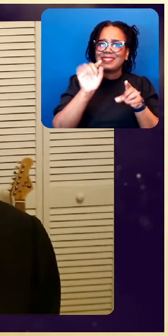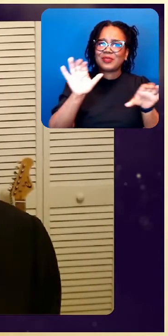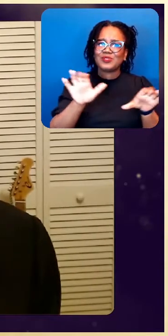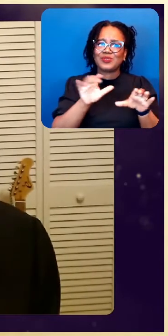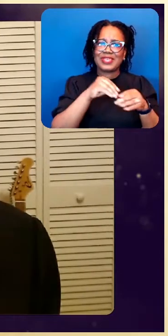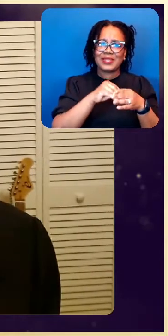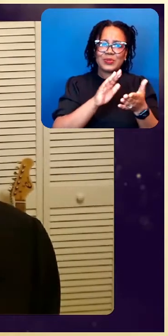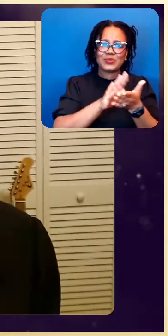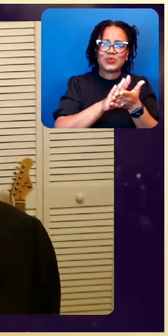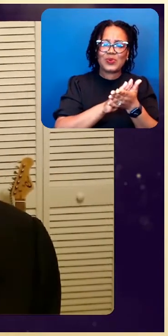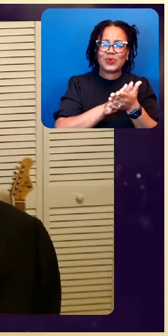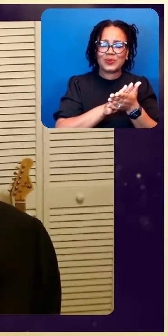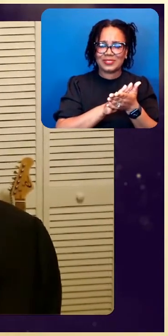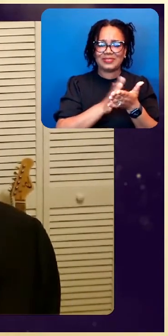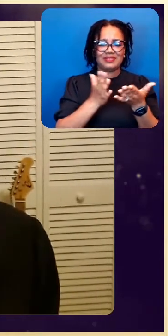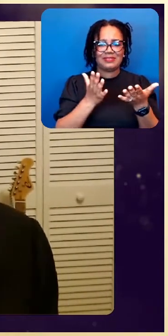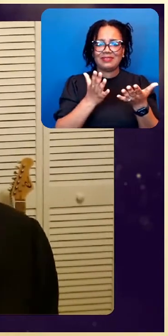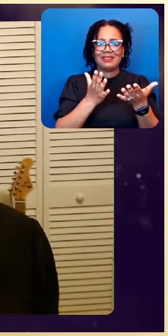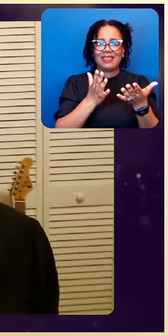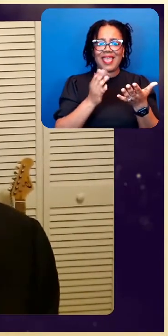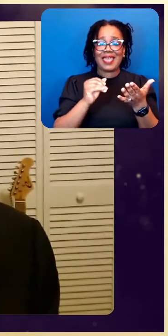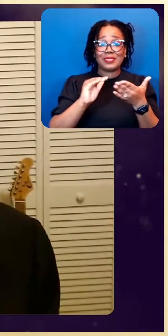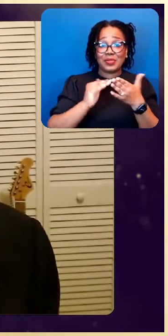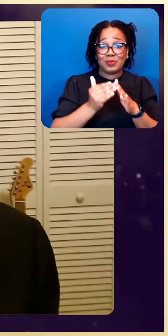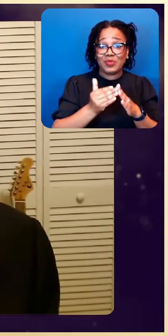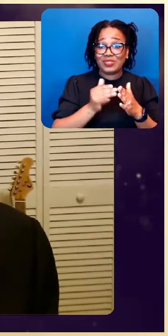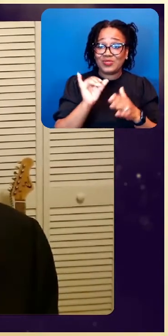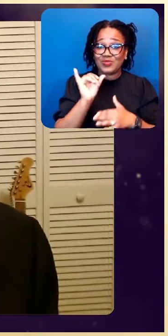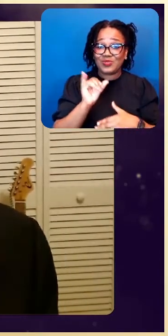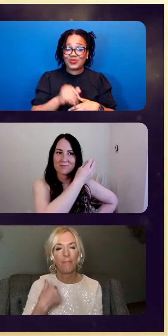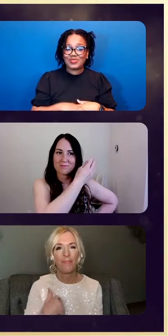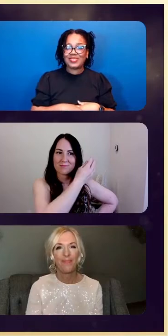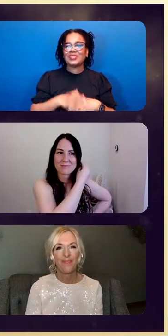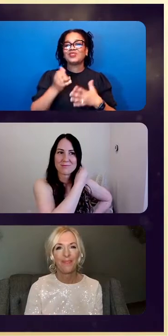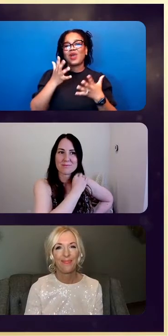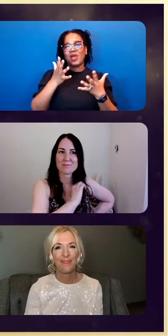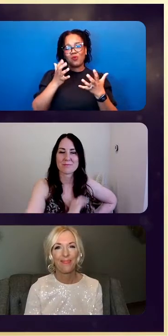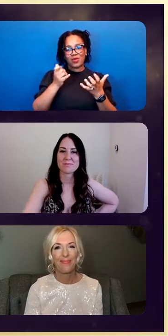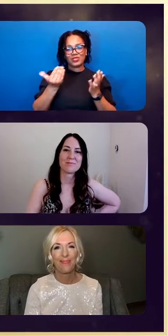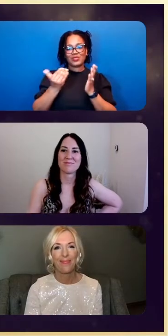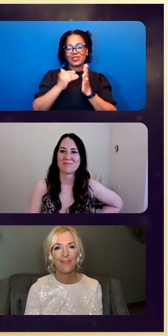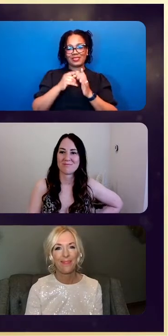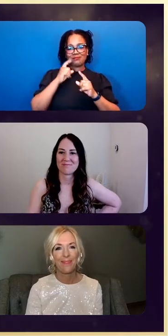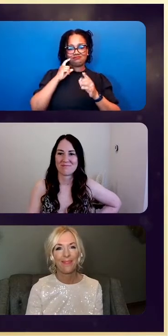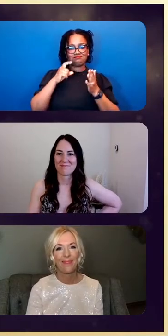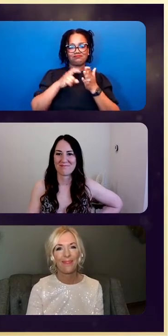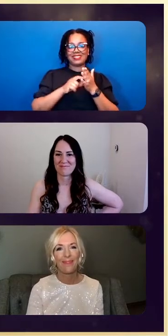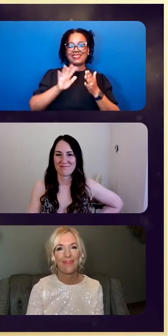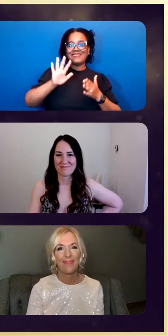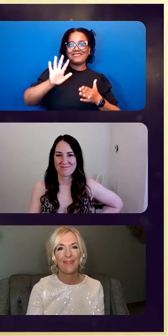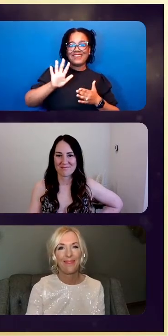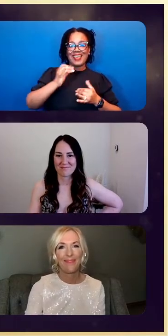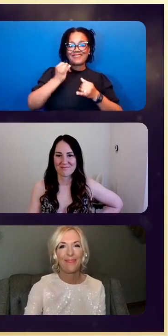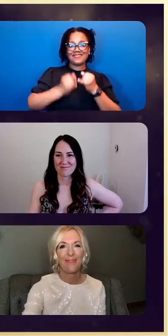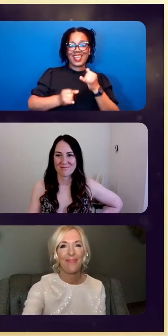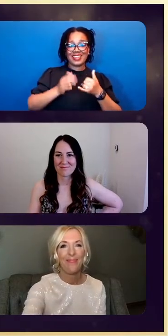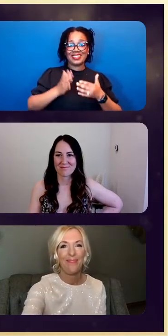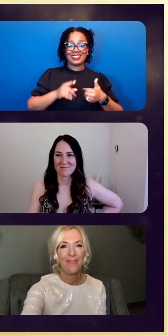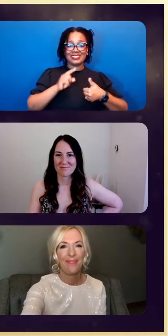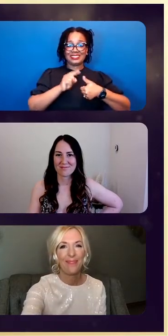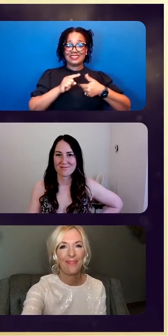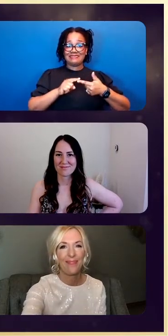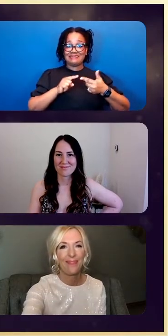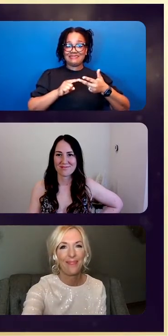So, let me take a quick moment to reintroduce the five finalists for the NEA Member Benefits Award for Teaching